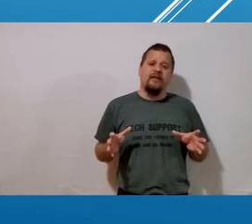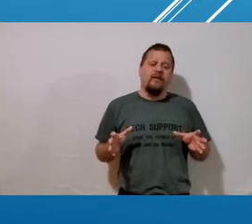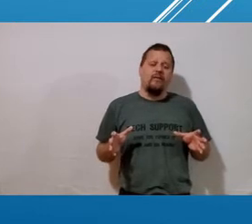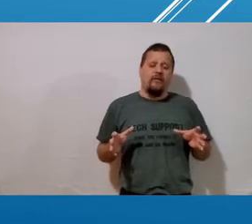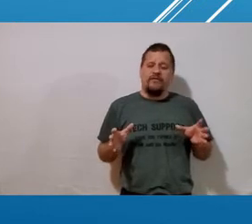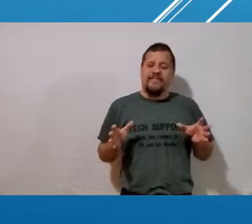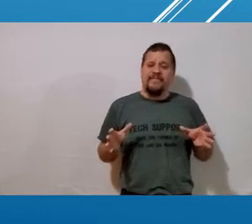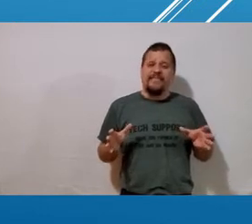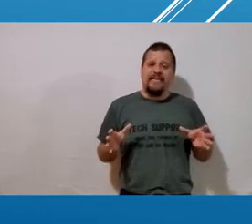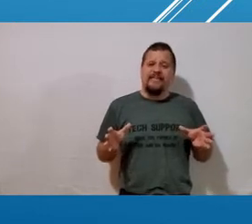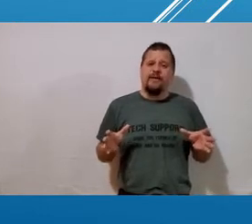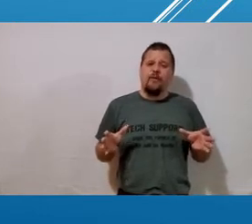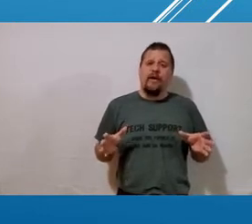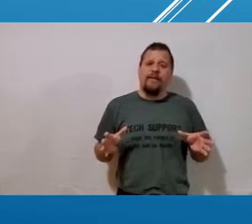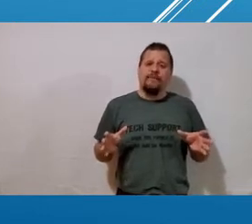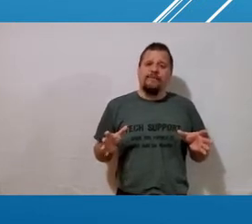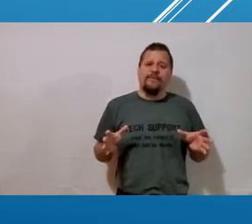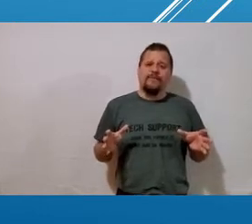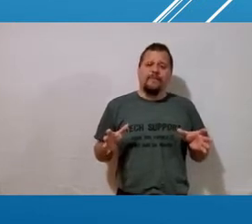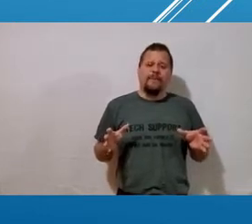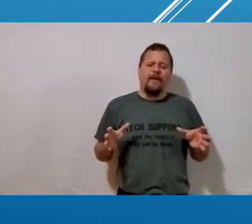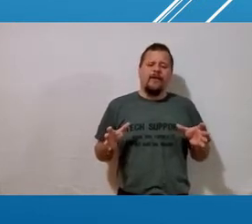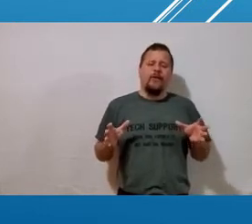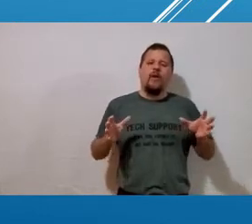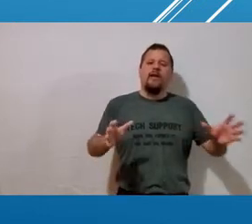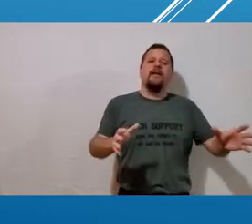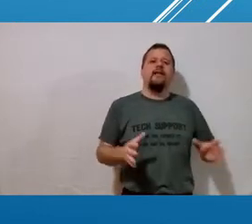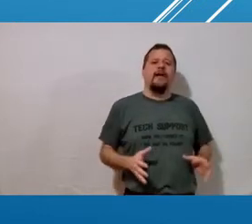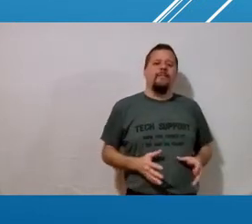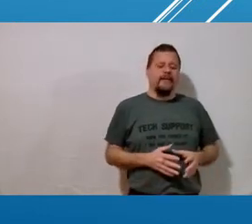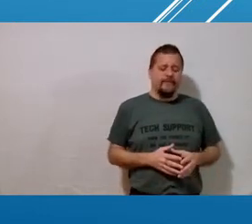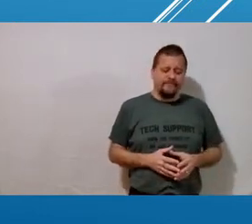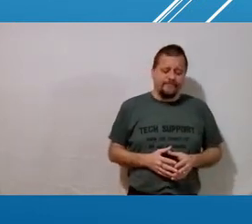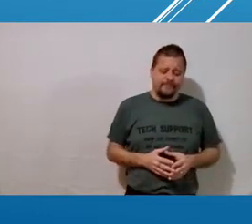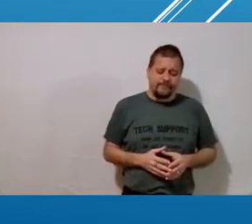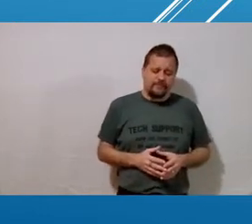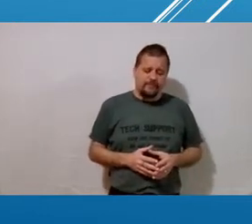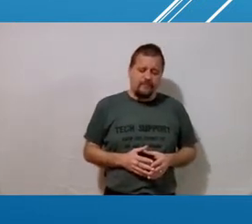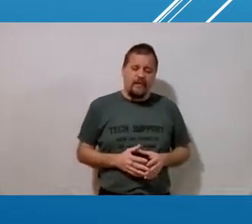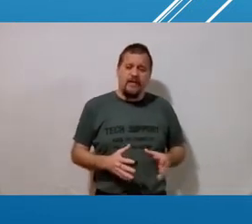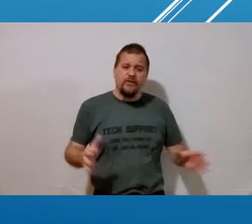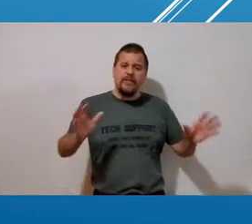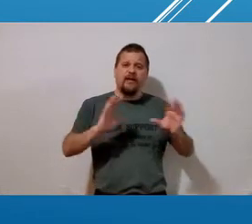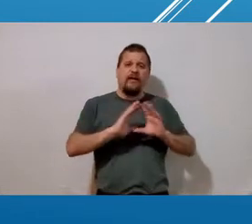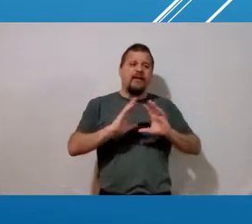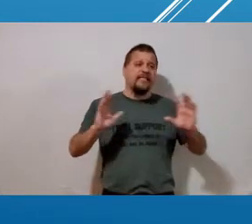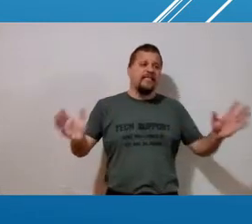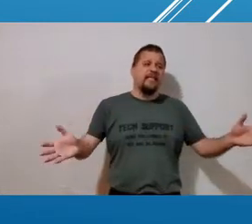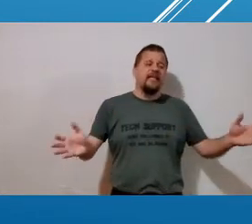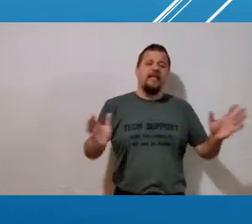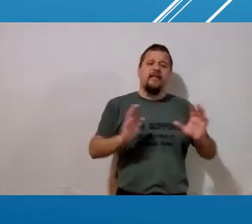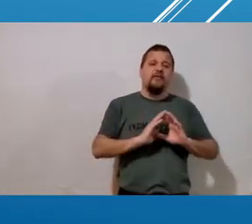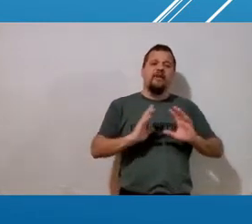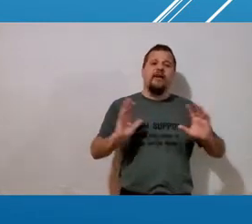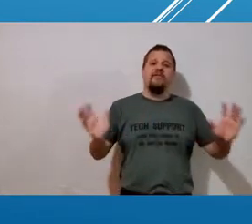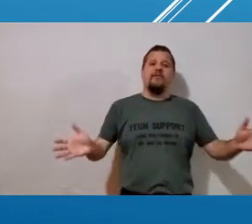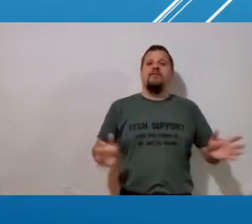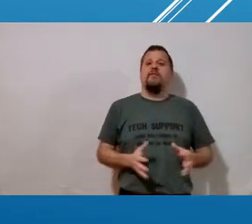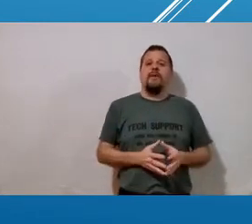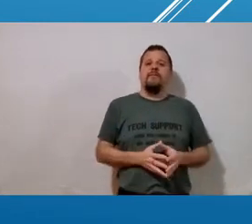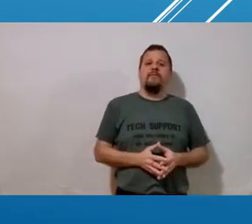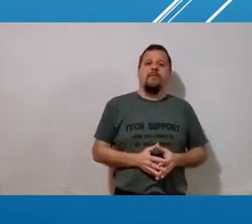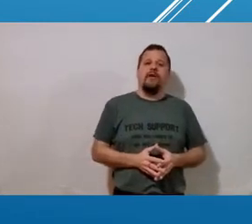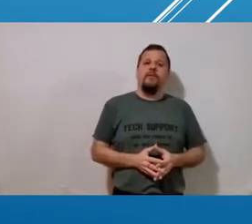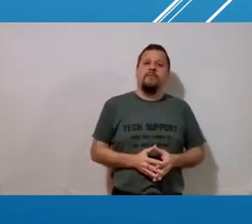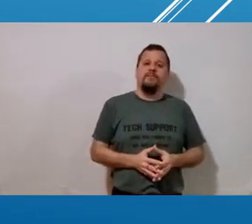lead or to facilitate in some way and you're walking into that meeting and it's with an audience that you've